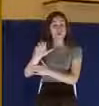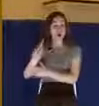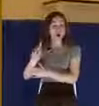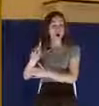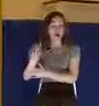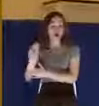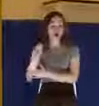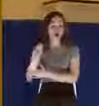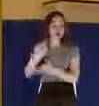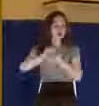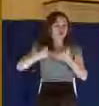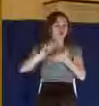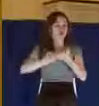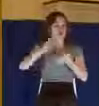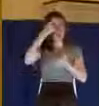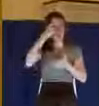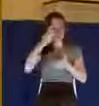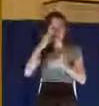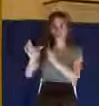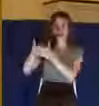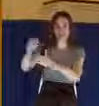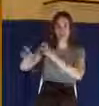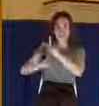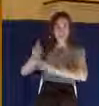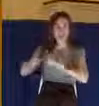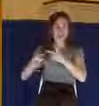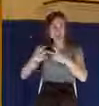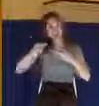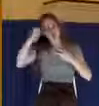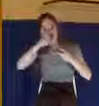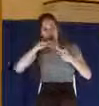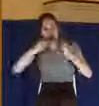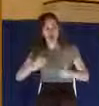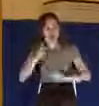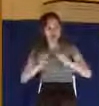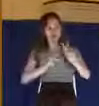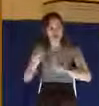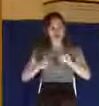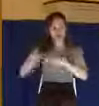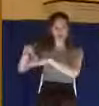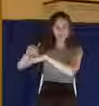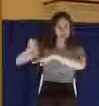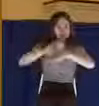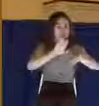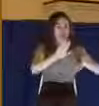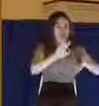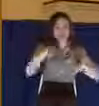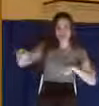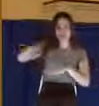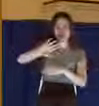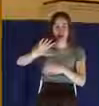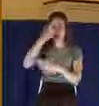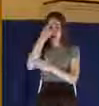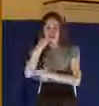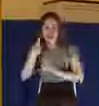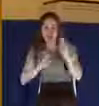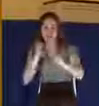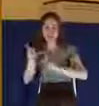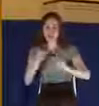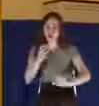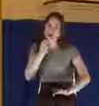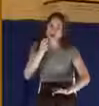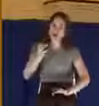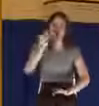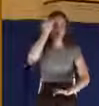gospel. He's writing it to Gentiles. He's writing it to Romans. Romans knew crucifixion. That was their form of capital punishment.